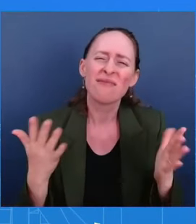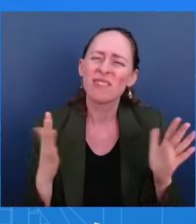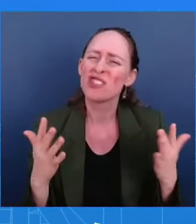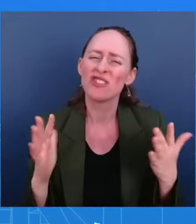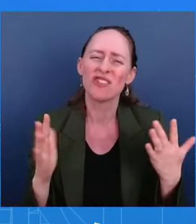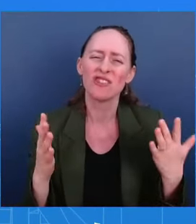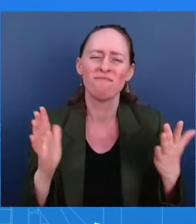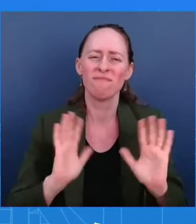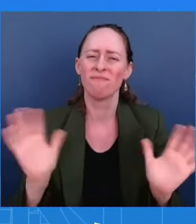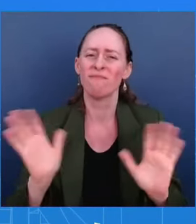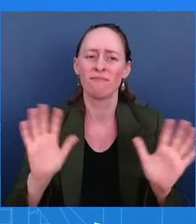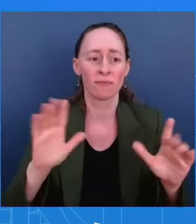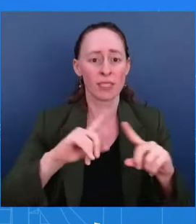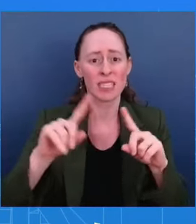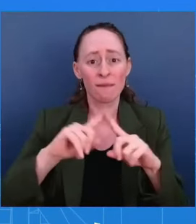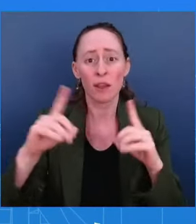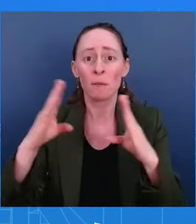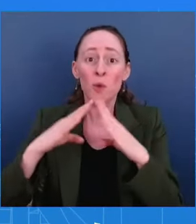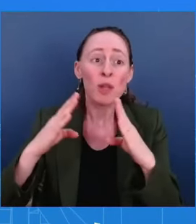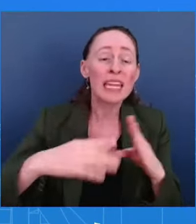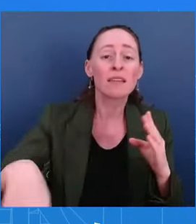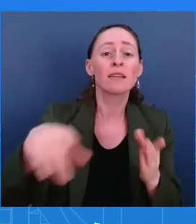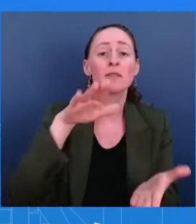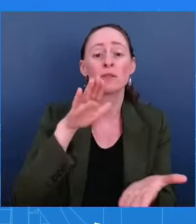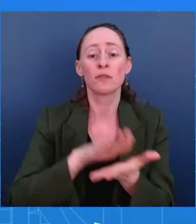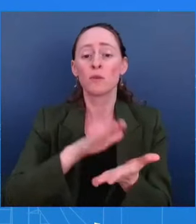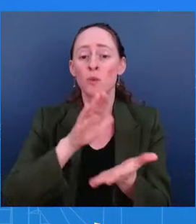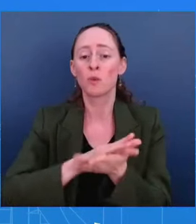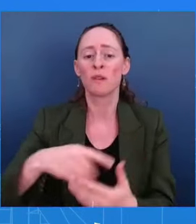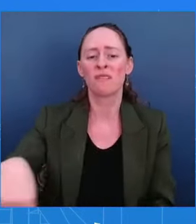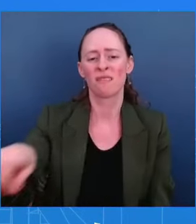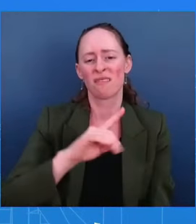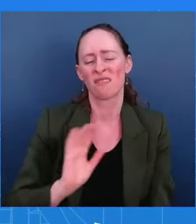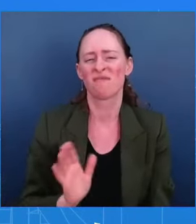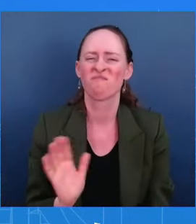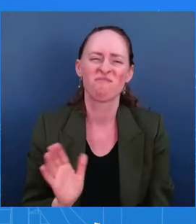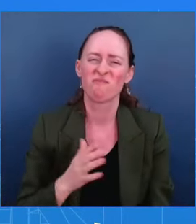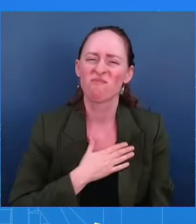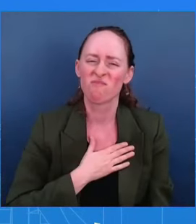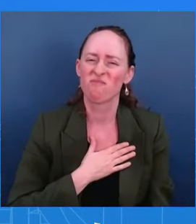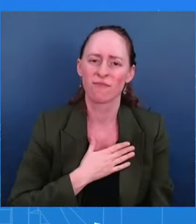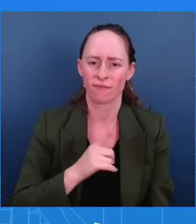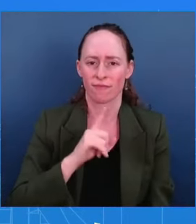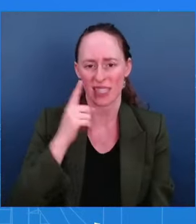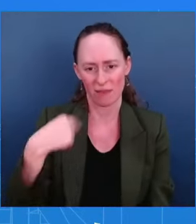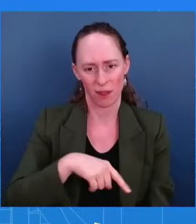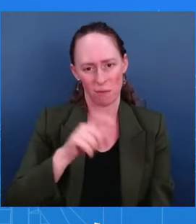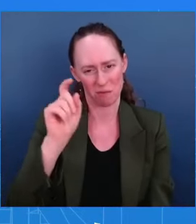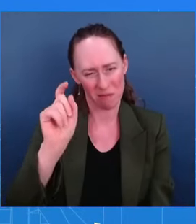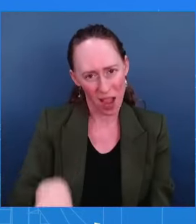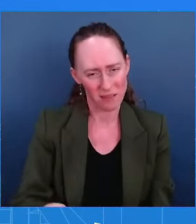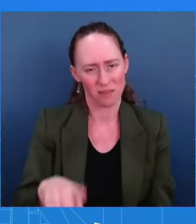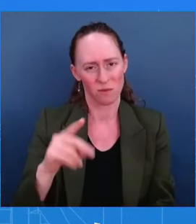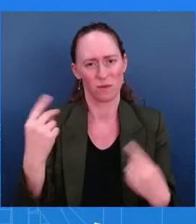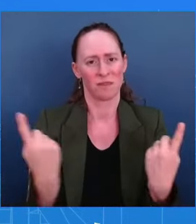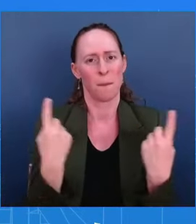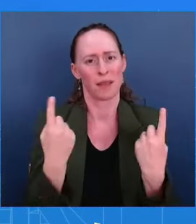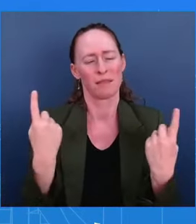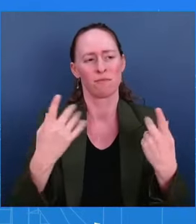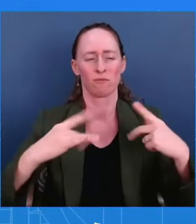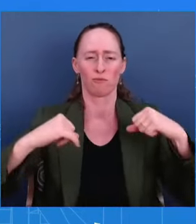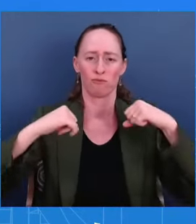So we have to do everything that we can to keep our children safe, to keep the people who are